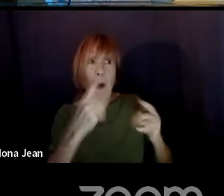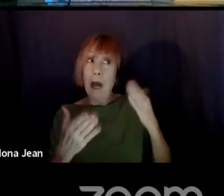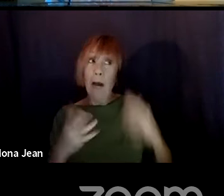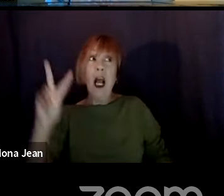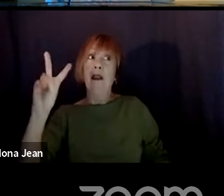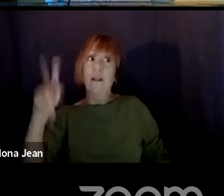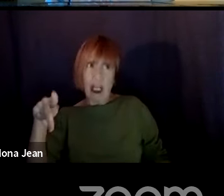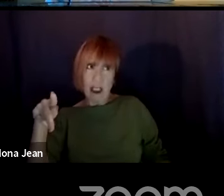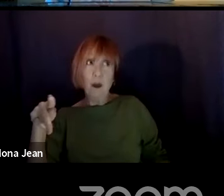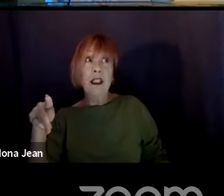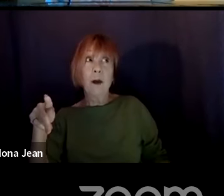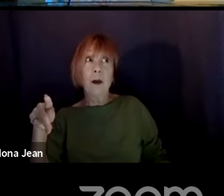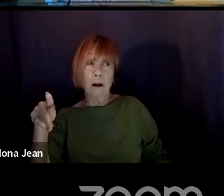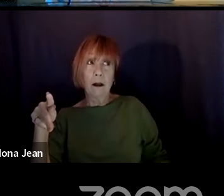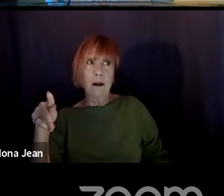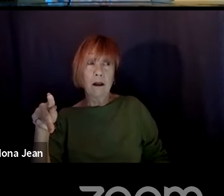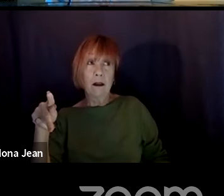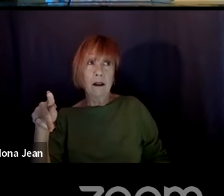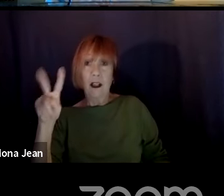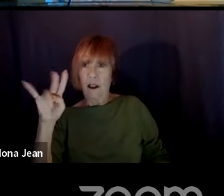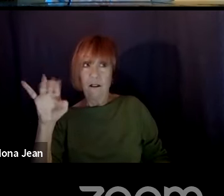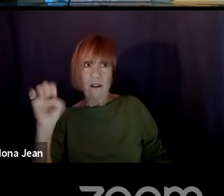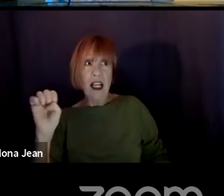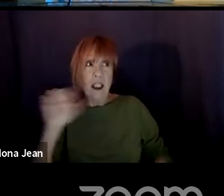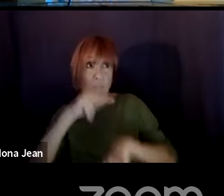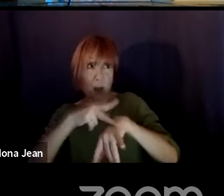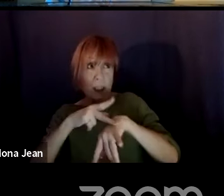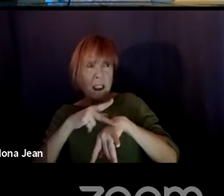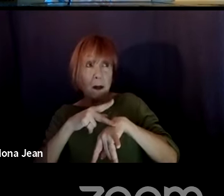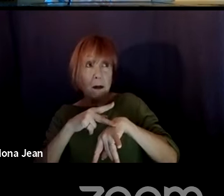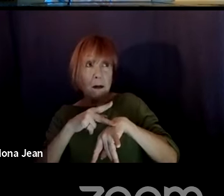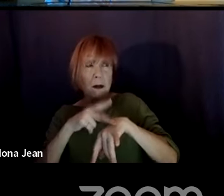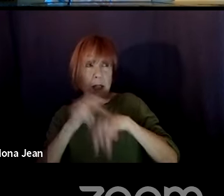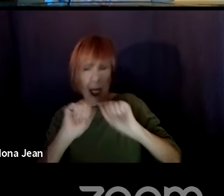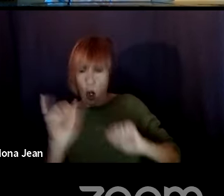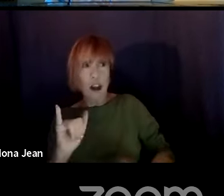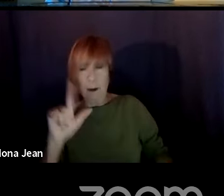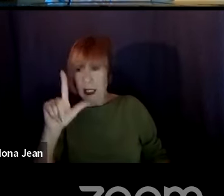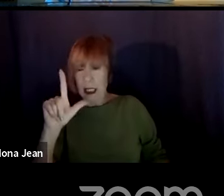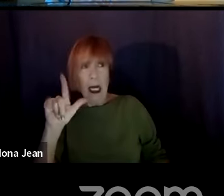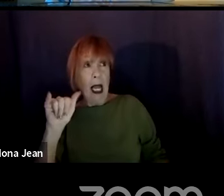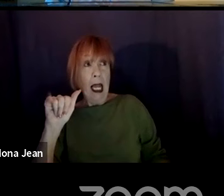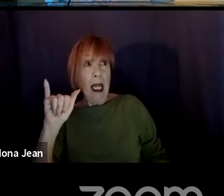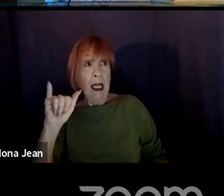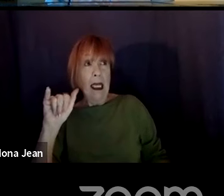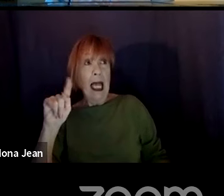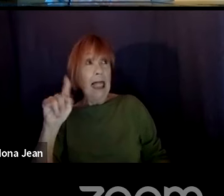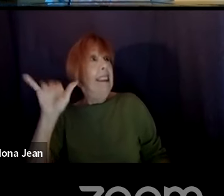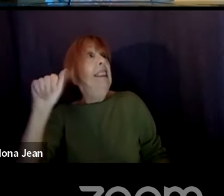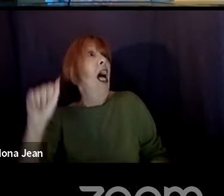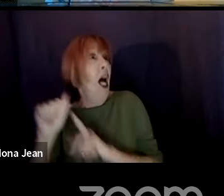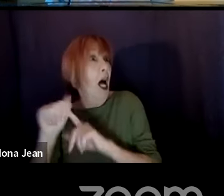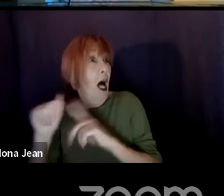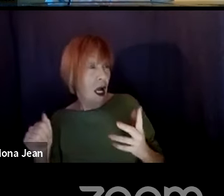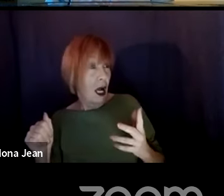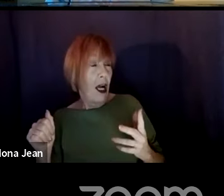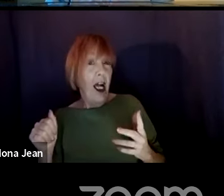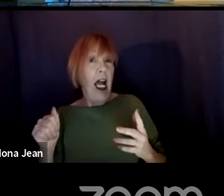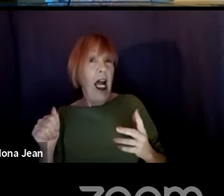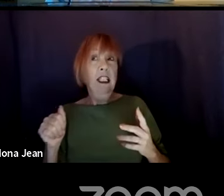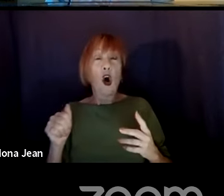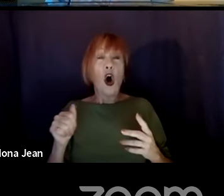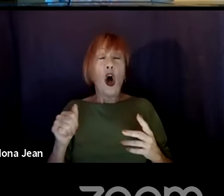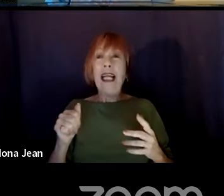Like, then you balance it. I'm not saying there aren't Latino janitors out there. I'm just saying that we're everywhere too. Yeah, yeah, yeah,